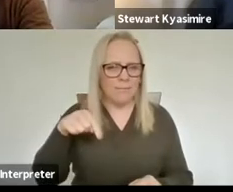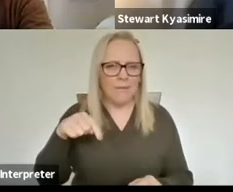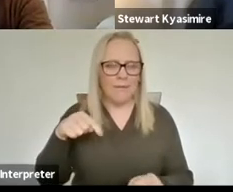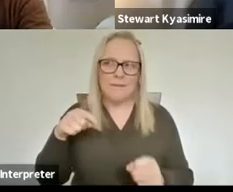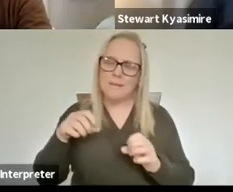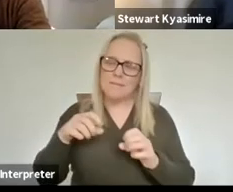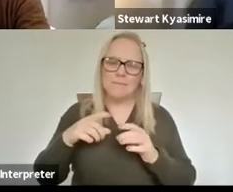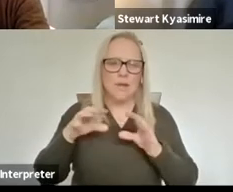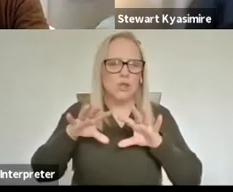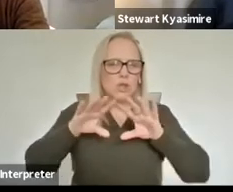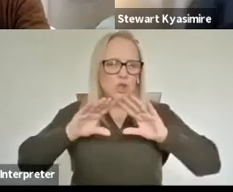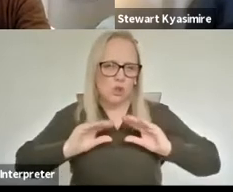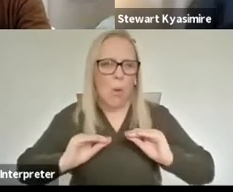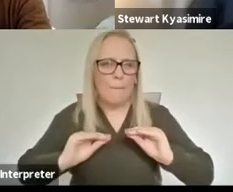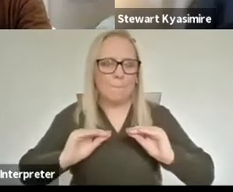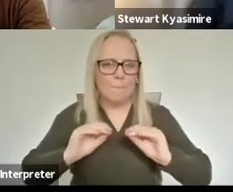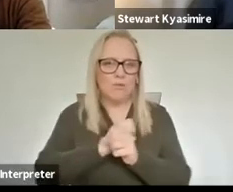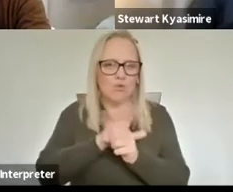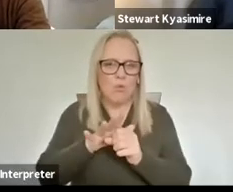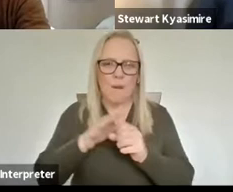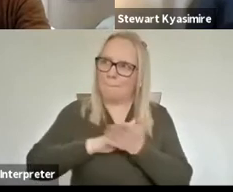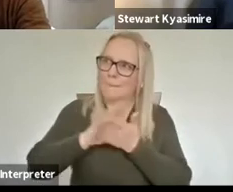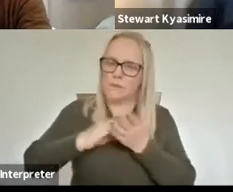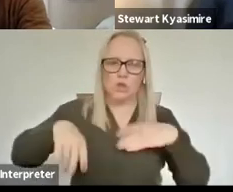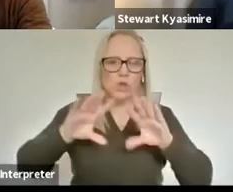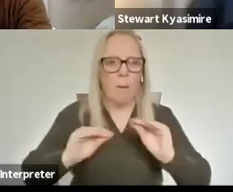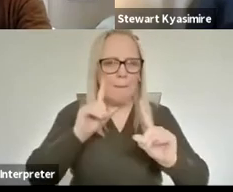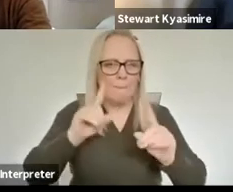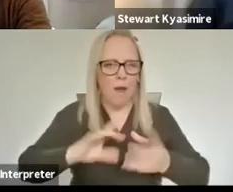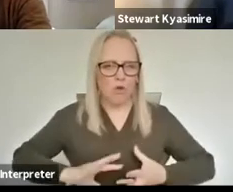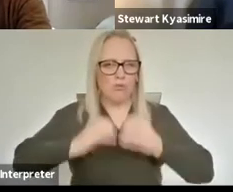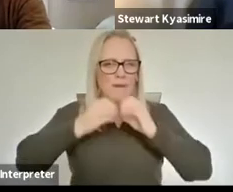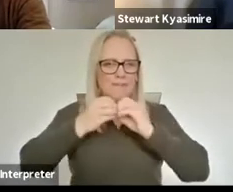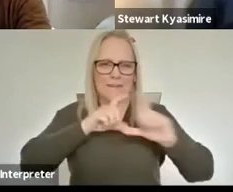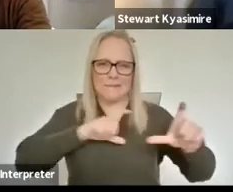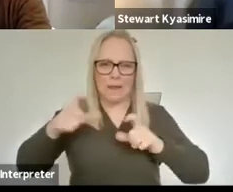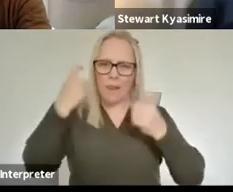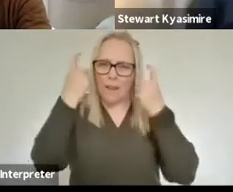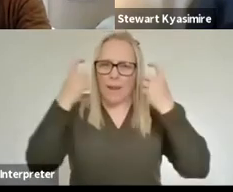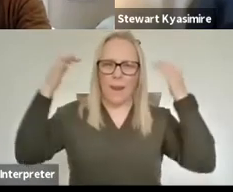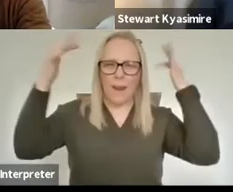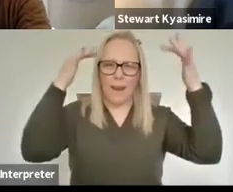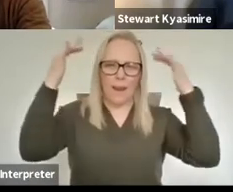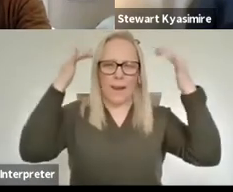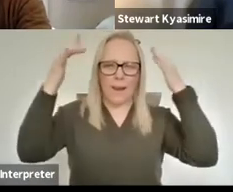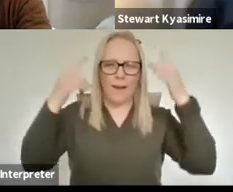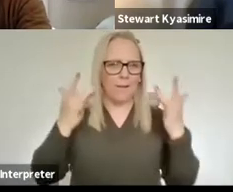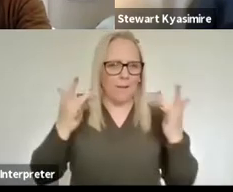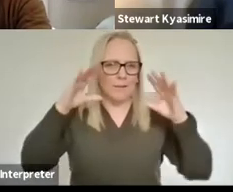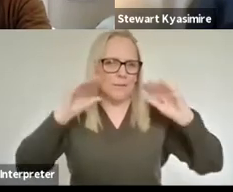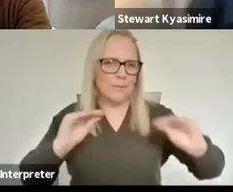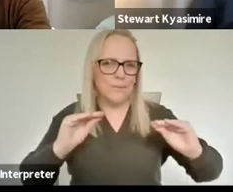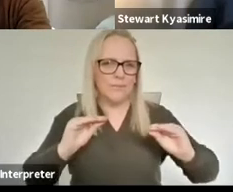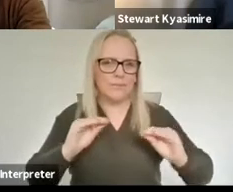creativity hasn't stopped um and there was even a sense in most of the processes I've been involved in that